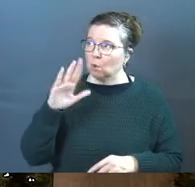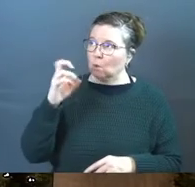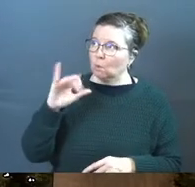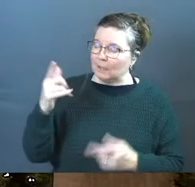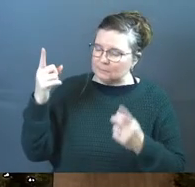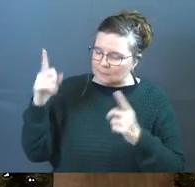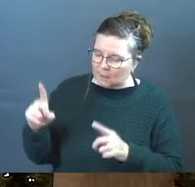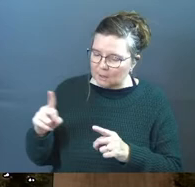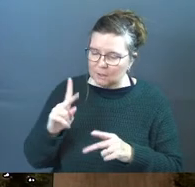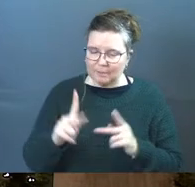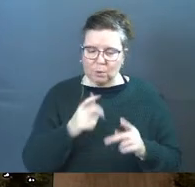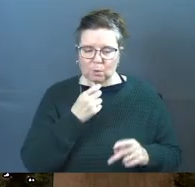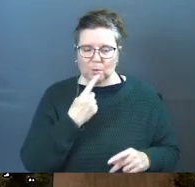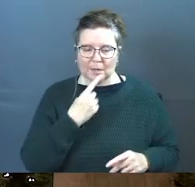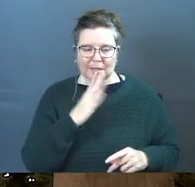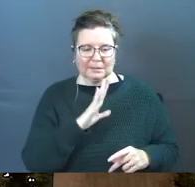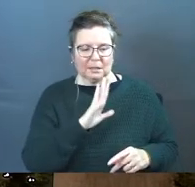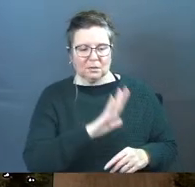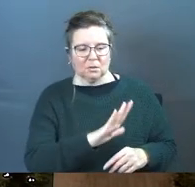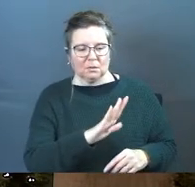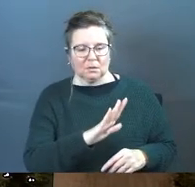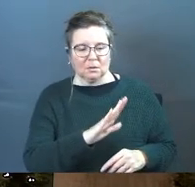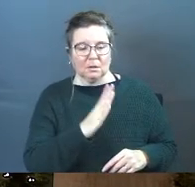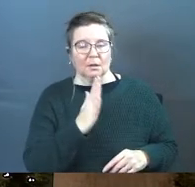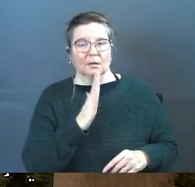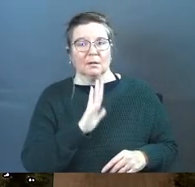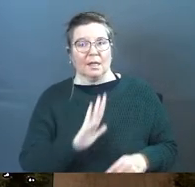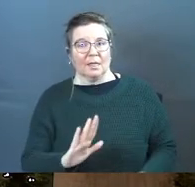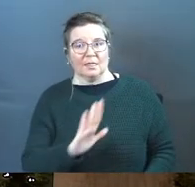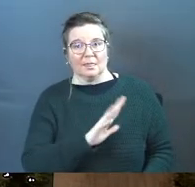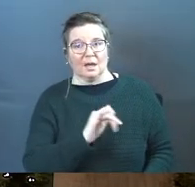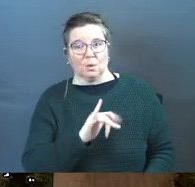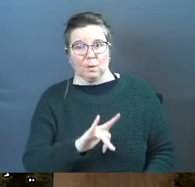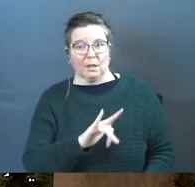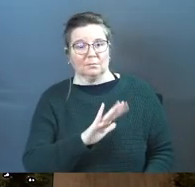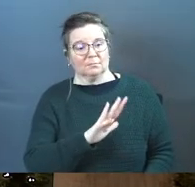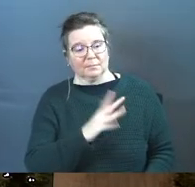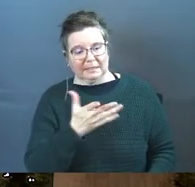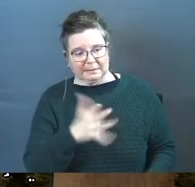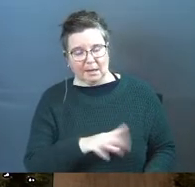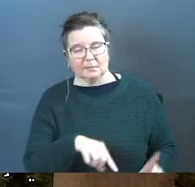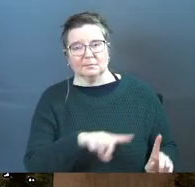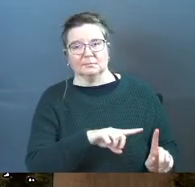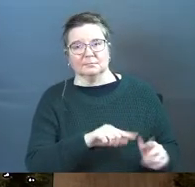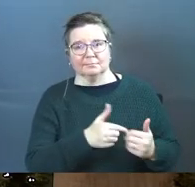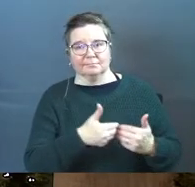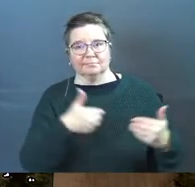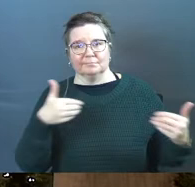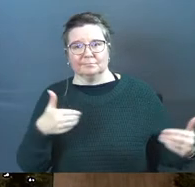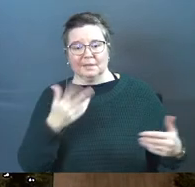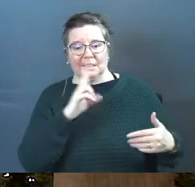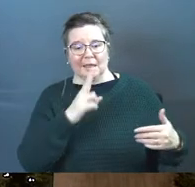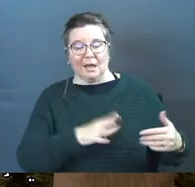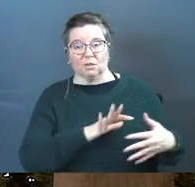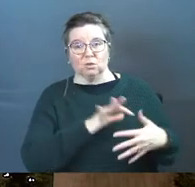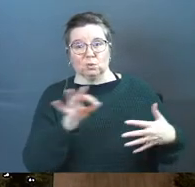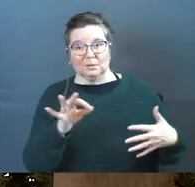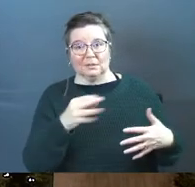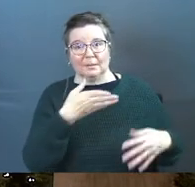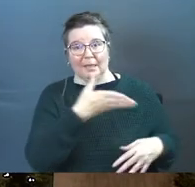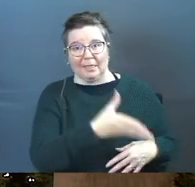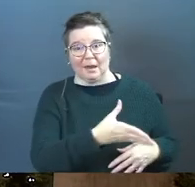be done and those to whom God says in the end thy will be done or your will be done all that are in hell choose it